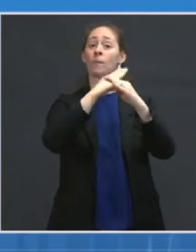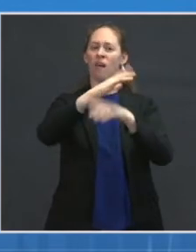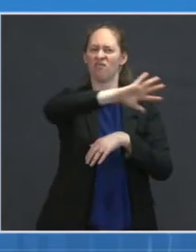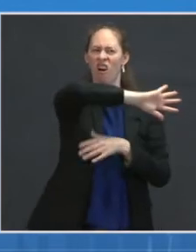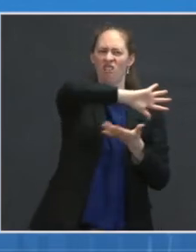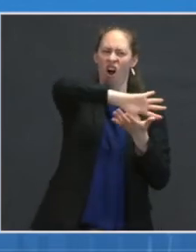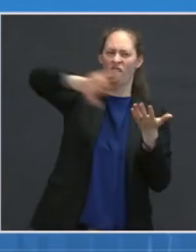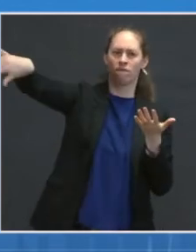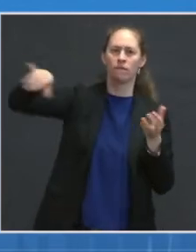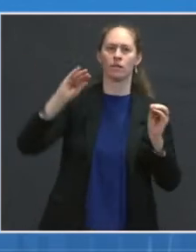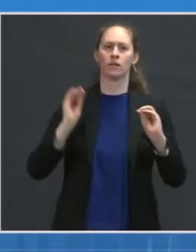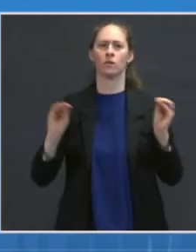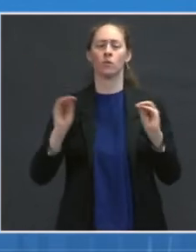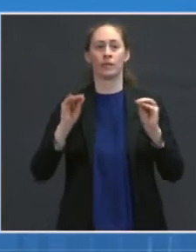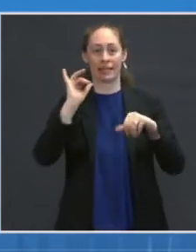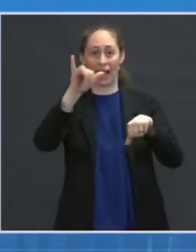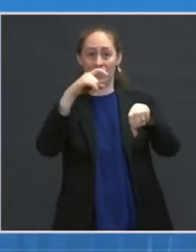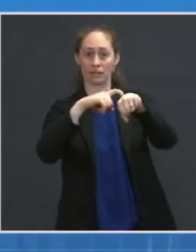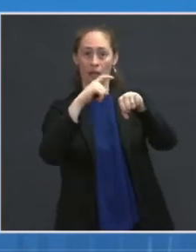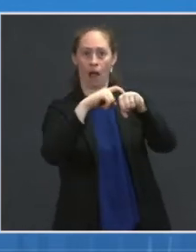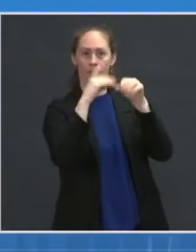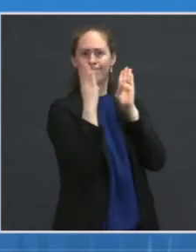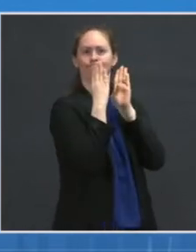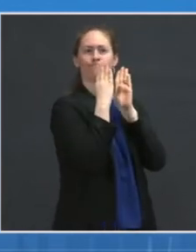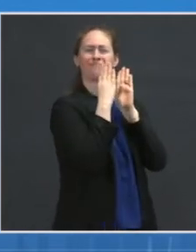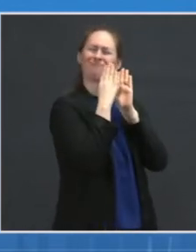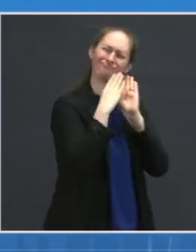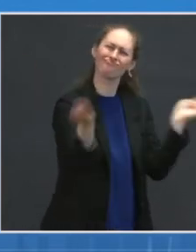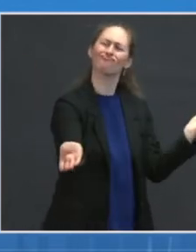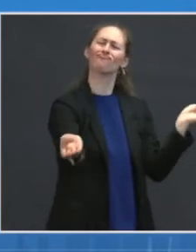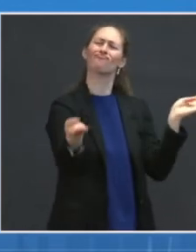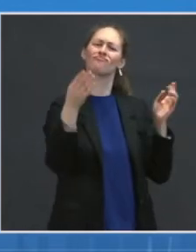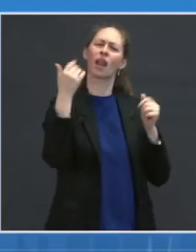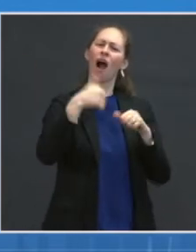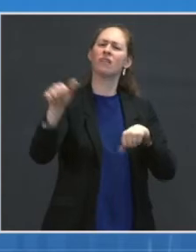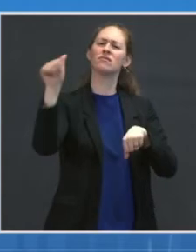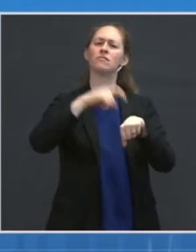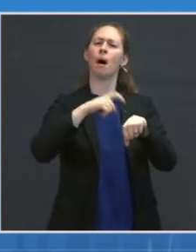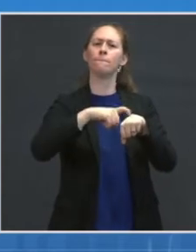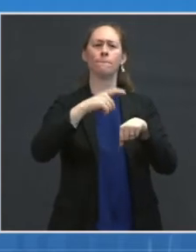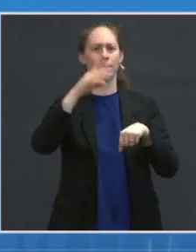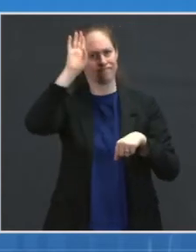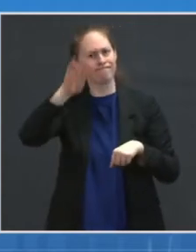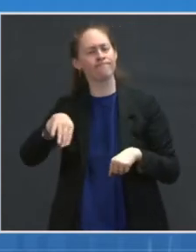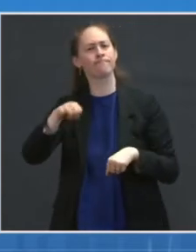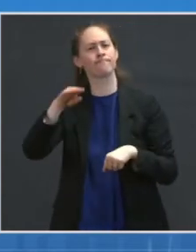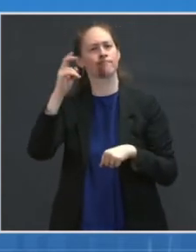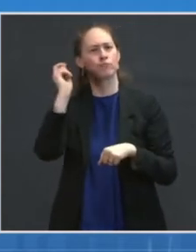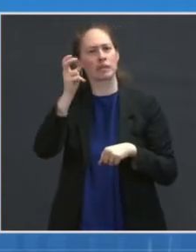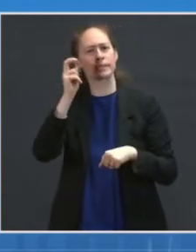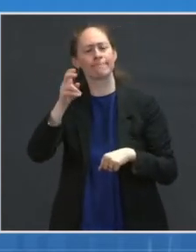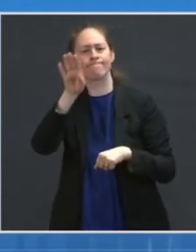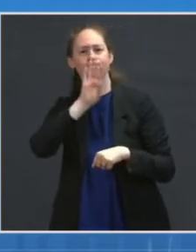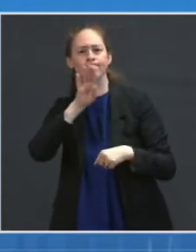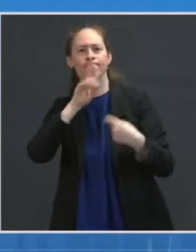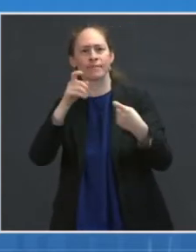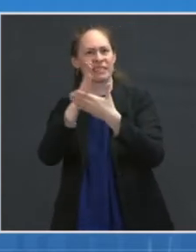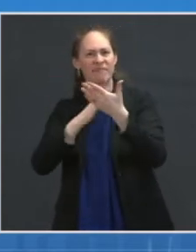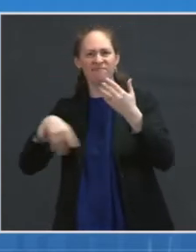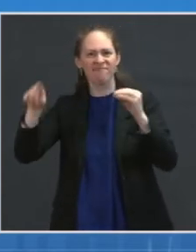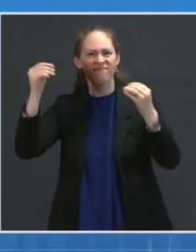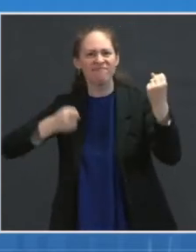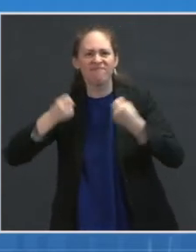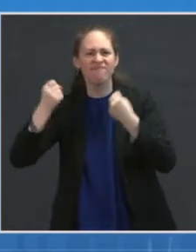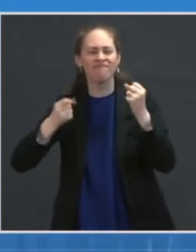the ability to get there and back and some of the other things that are getting in the way. So I can